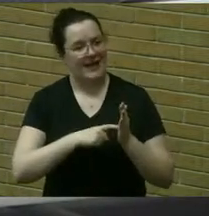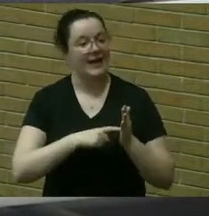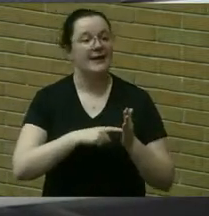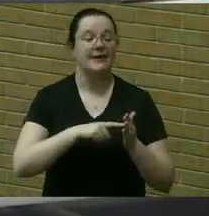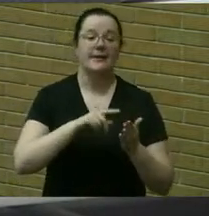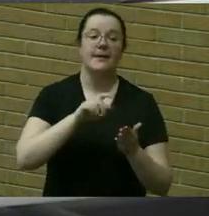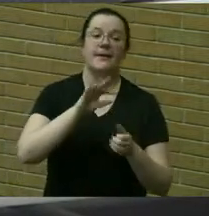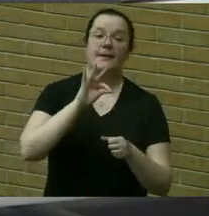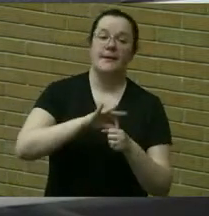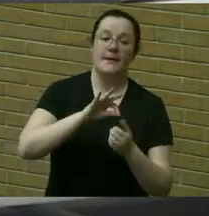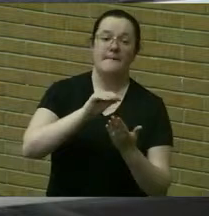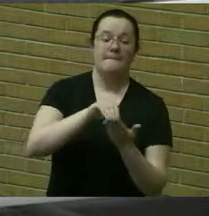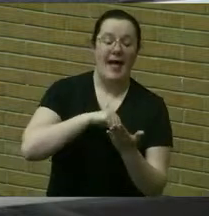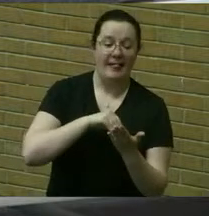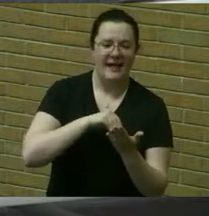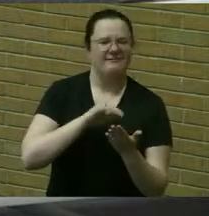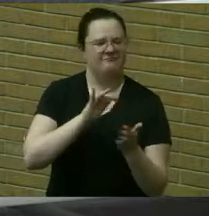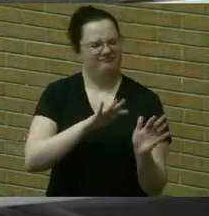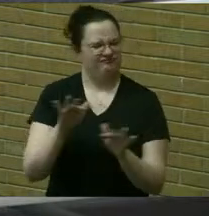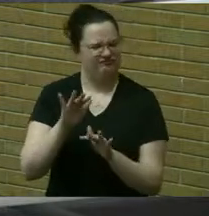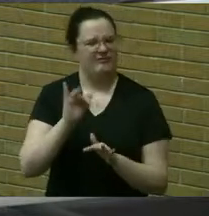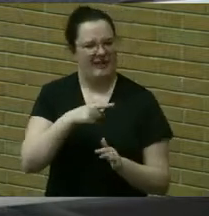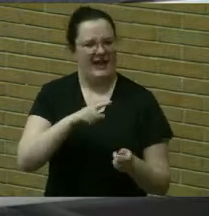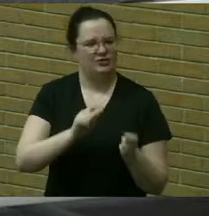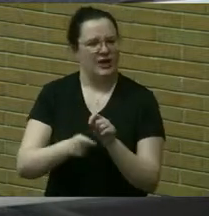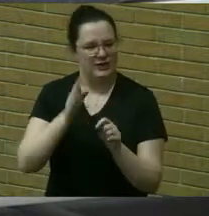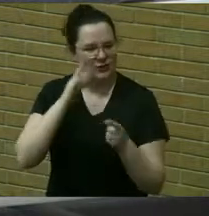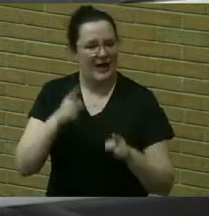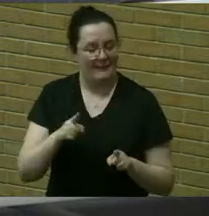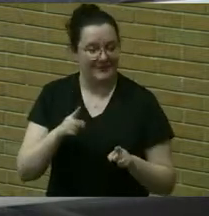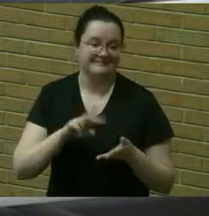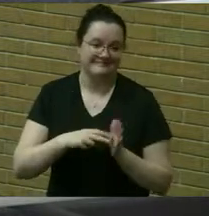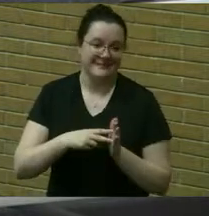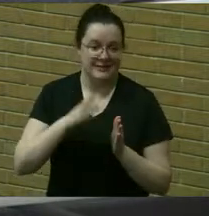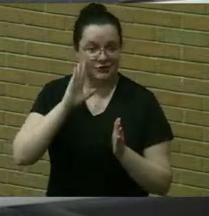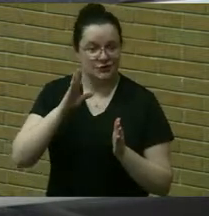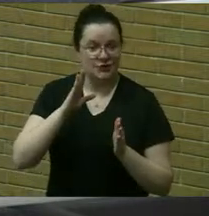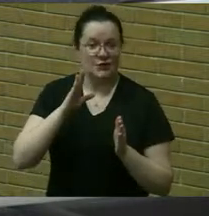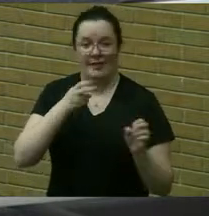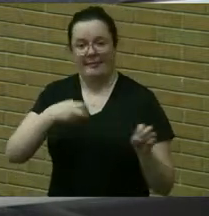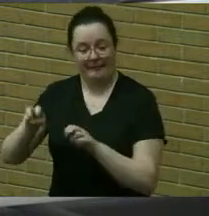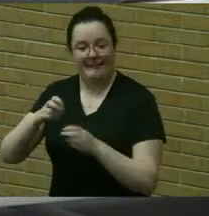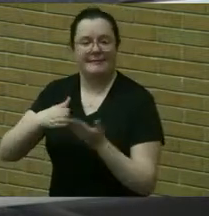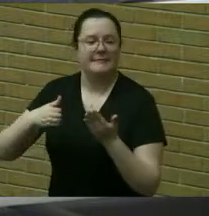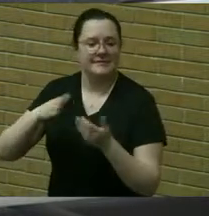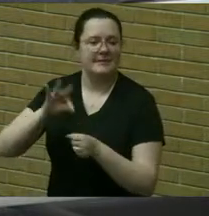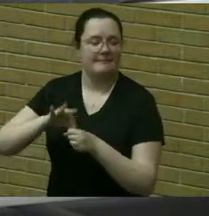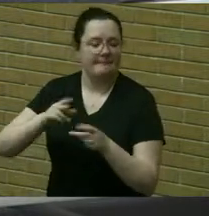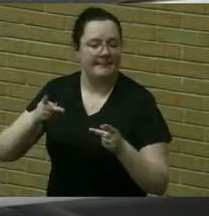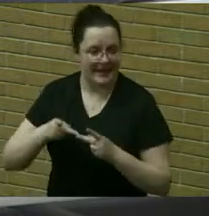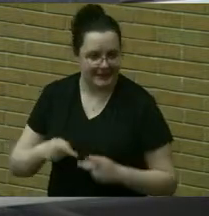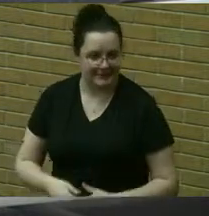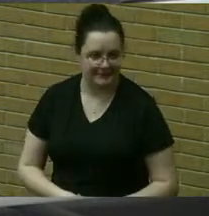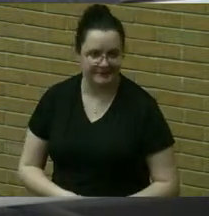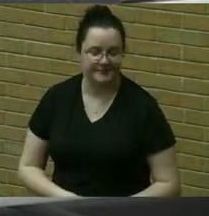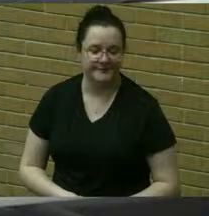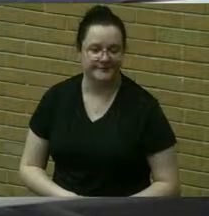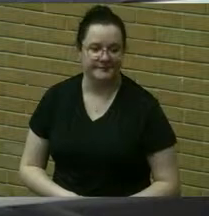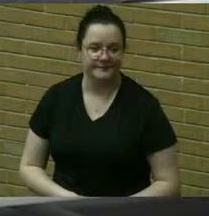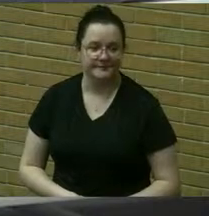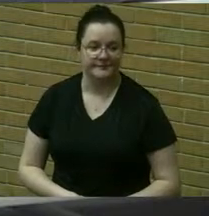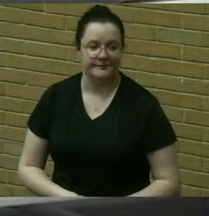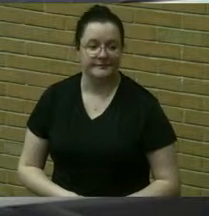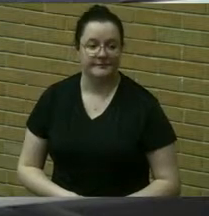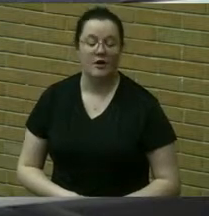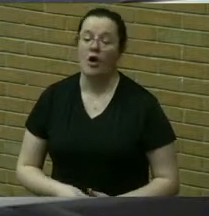changes are coming down the pipe and that will inevitably result in some polling place changes so keep an eye on that but a big one this year our